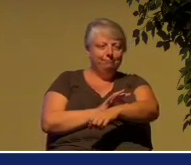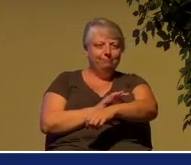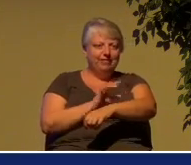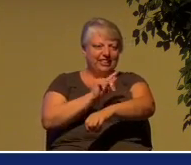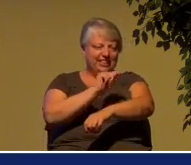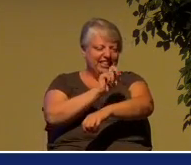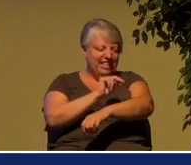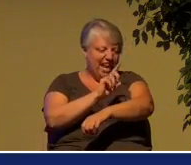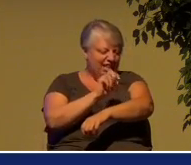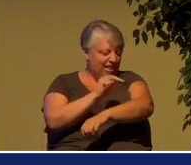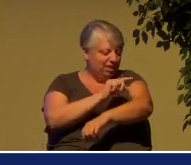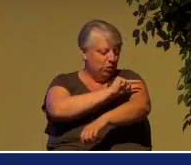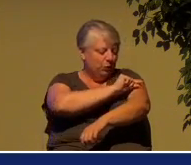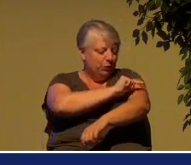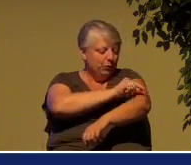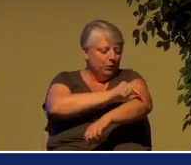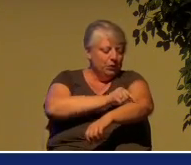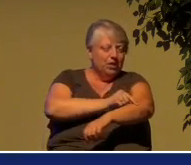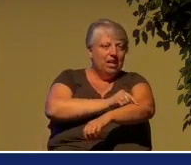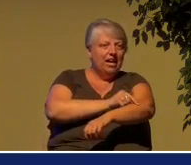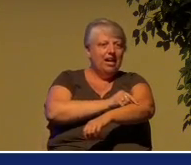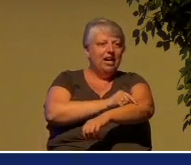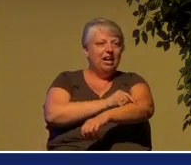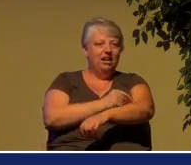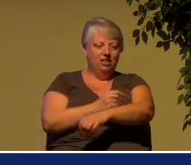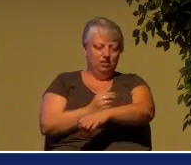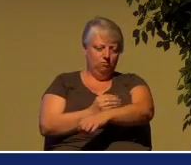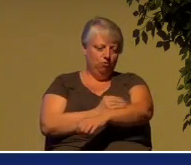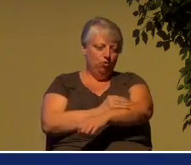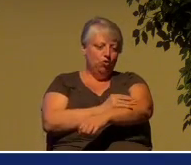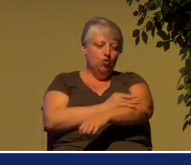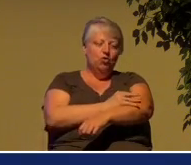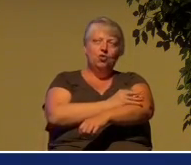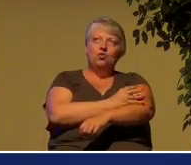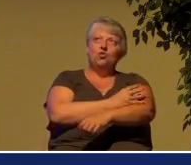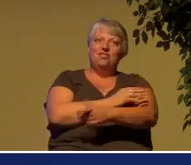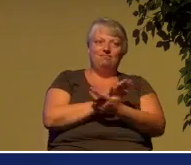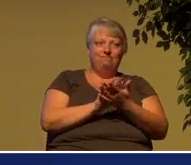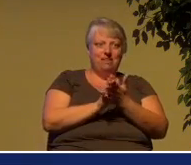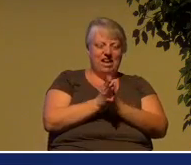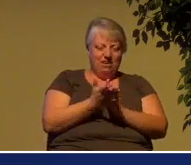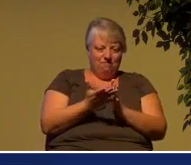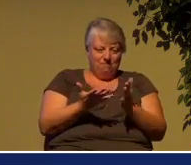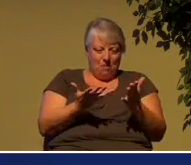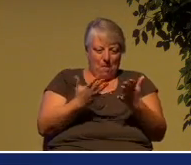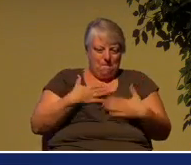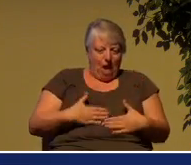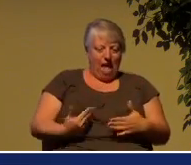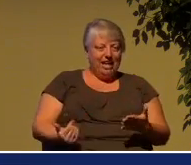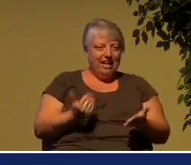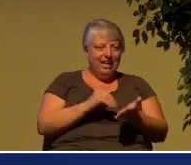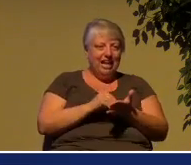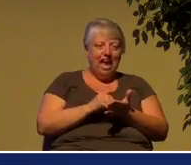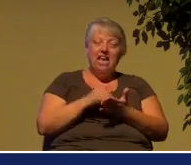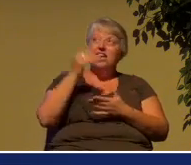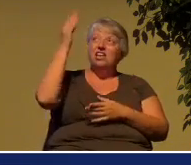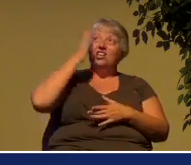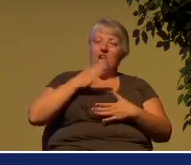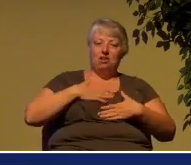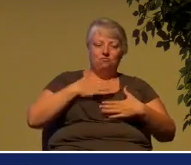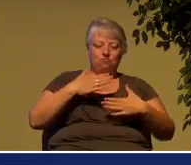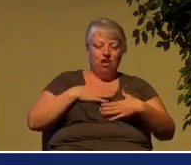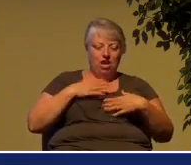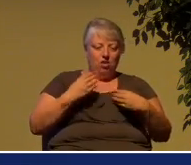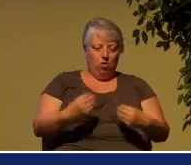formed on our bodies, so to speak, and the breath of God God raises up his people to be a mighty